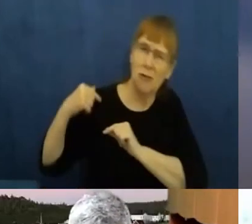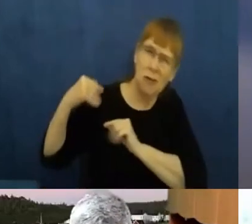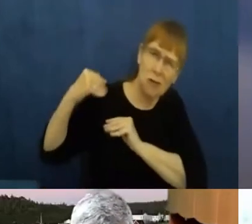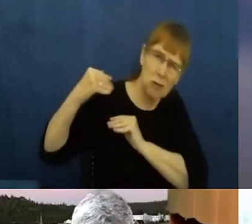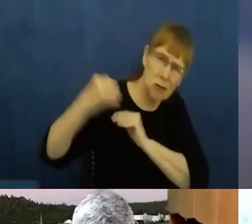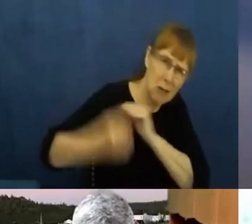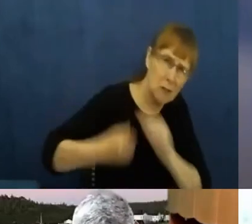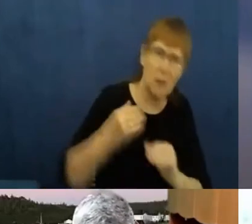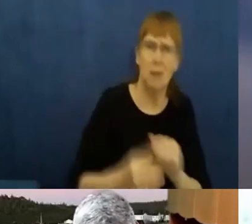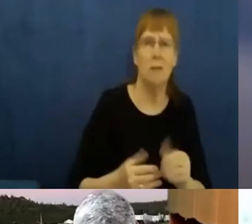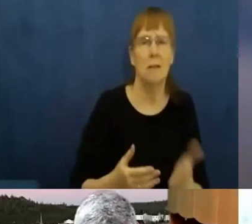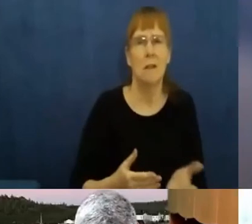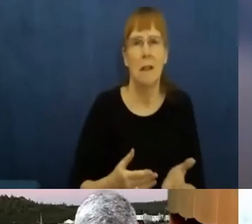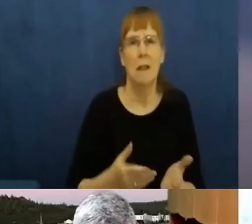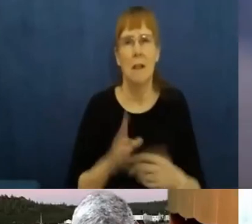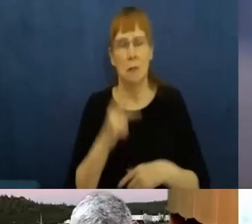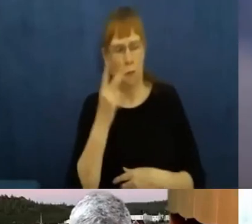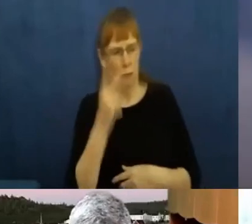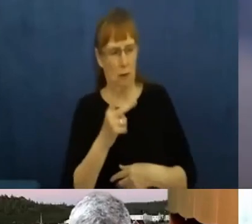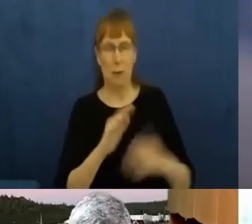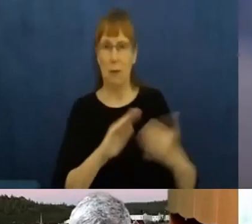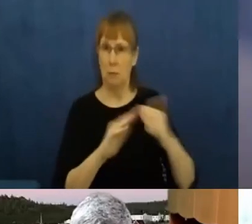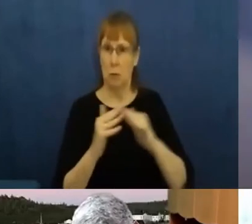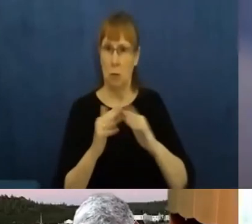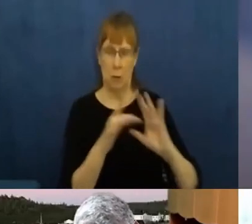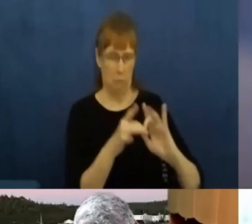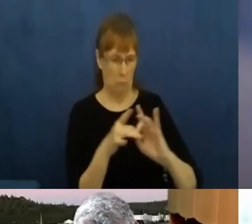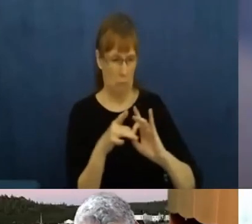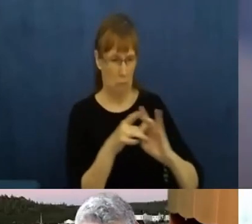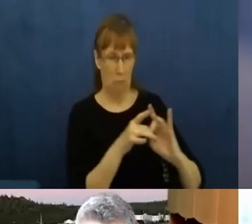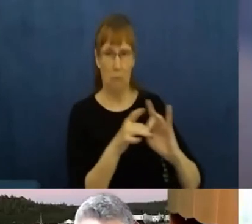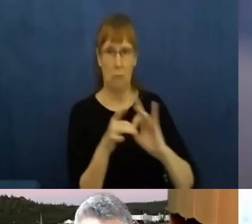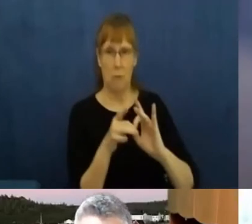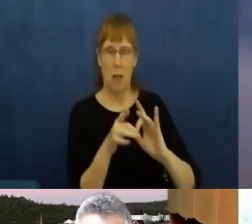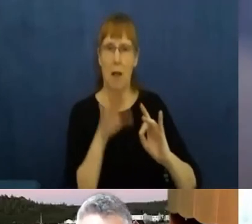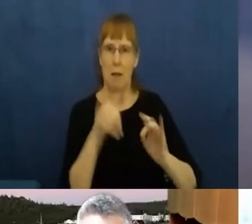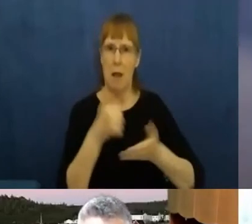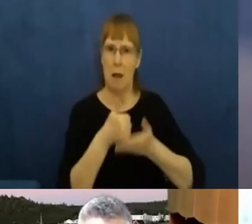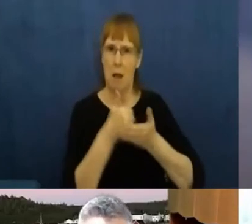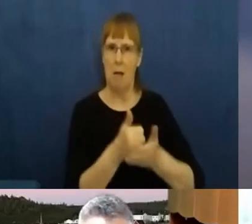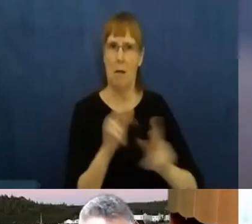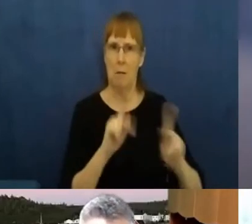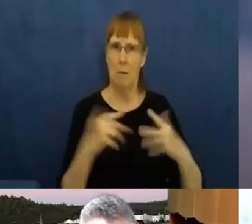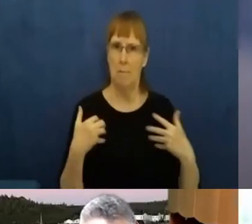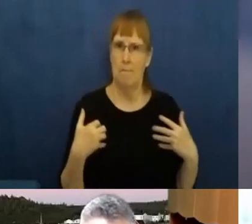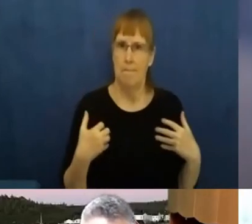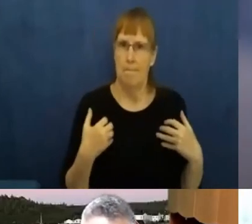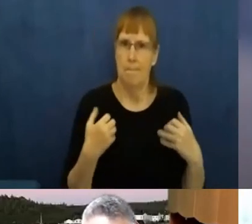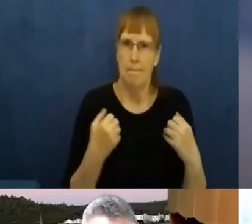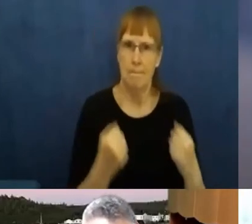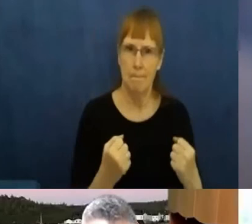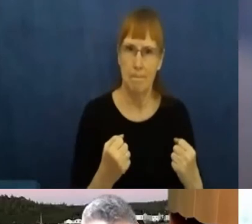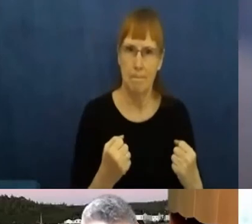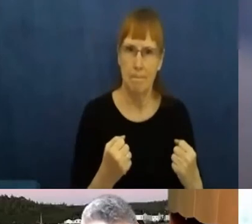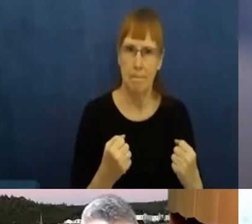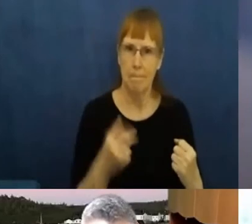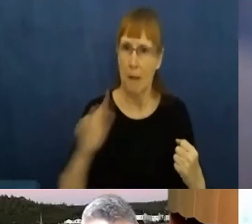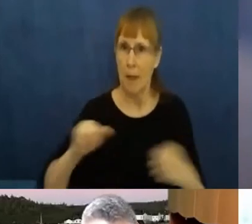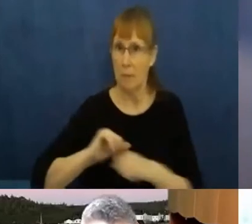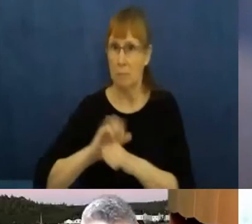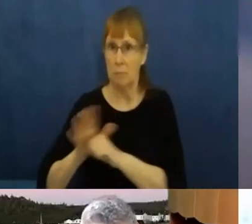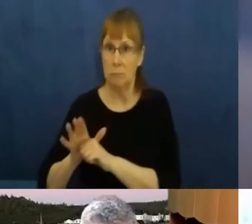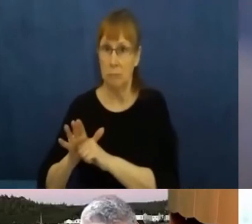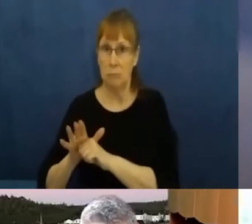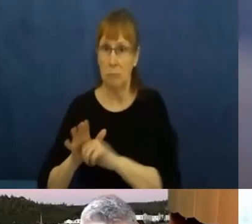interconnectedness in the community is what helped people to survive the first wave of this pandemic quite